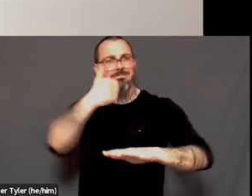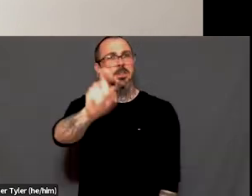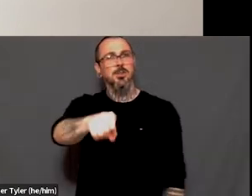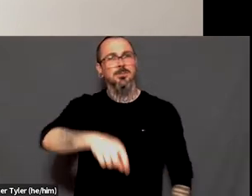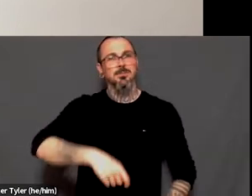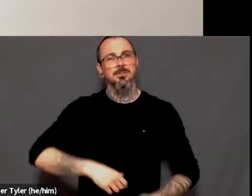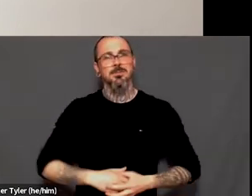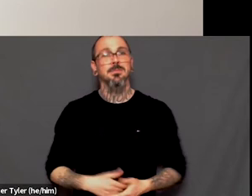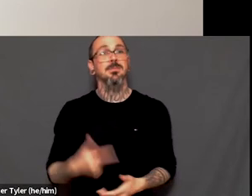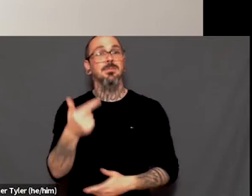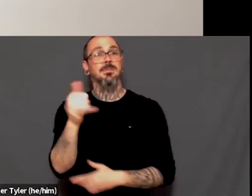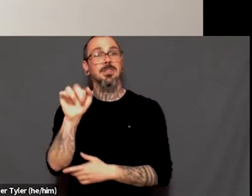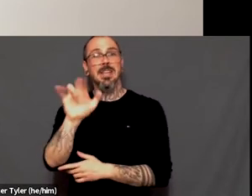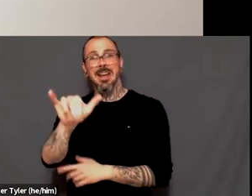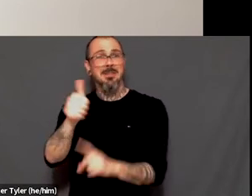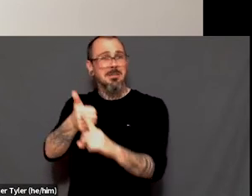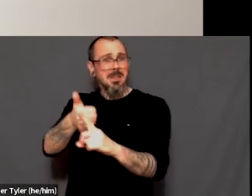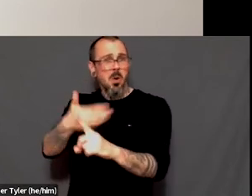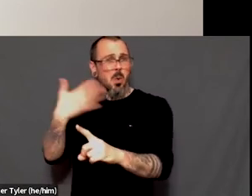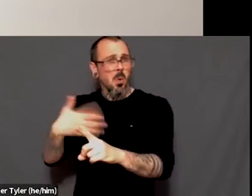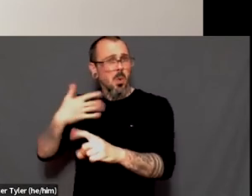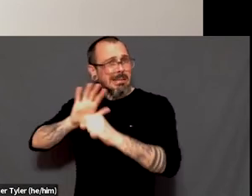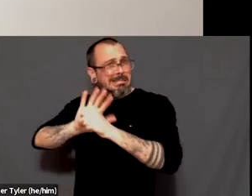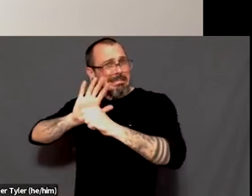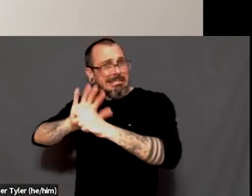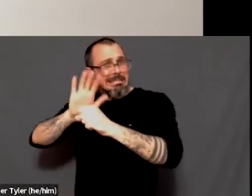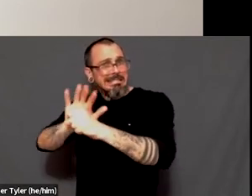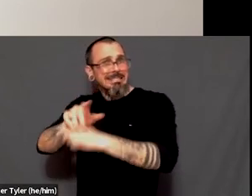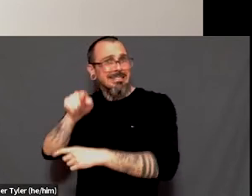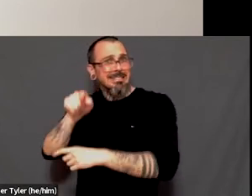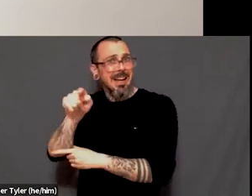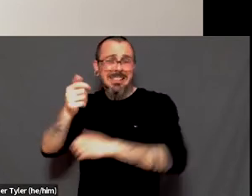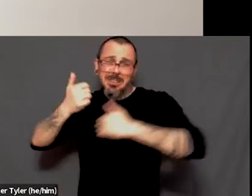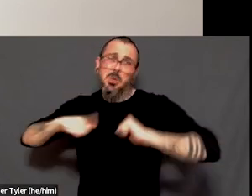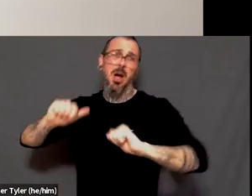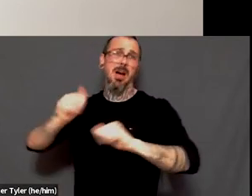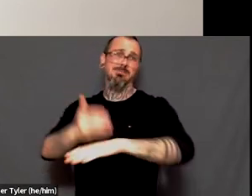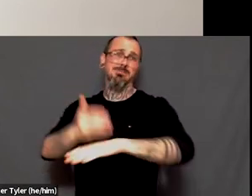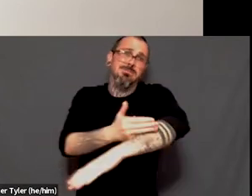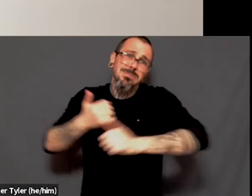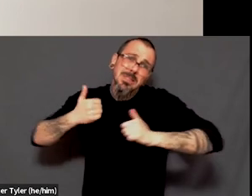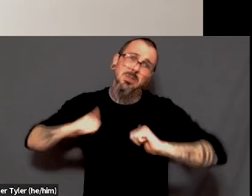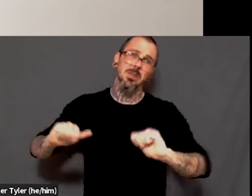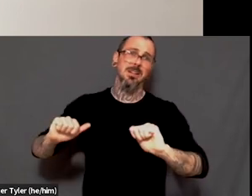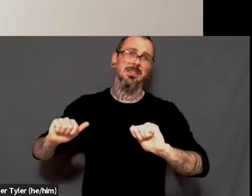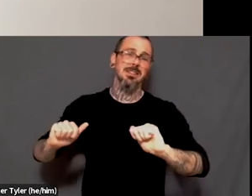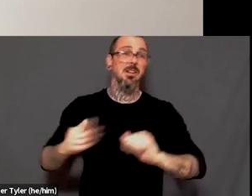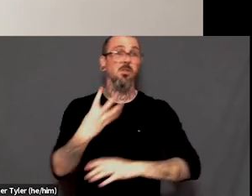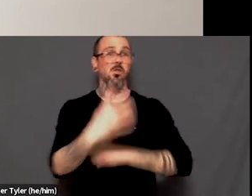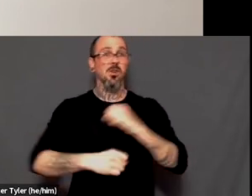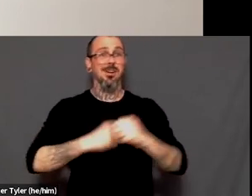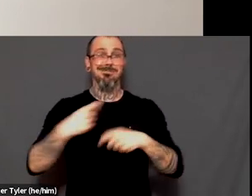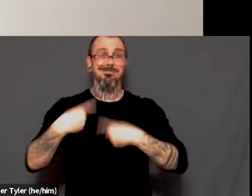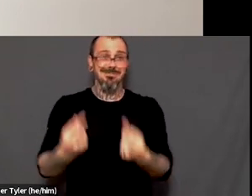and Gary does so much advocacy to try to improve things and not much has changed in the four years that I've been with sexual health Nova